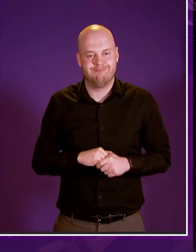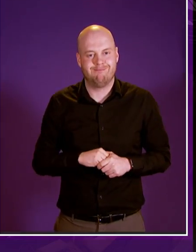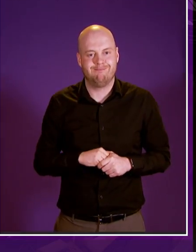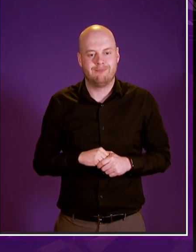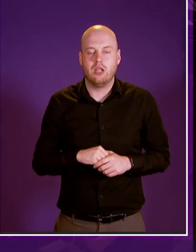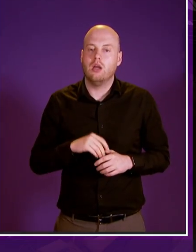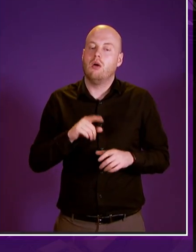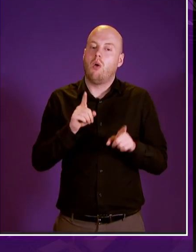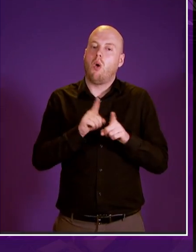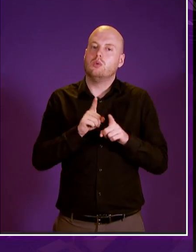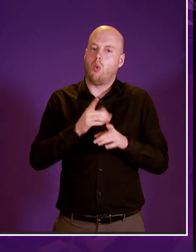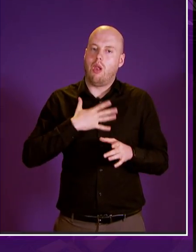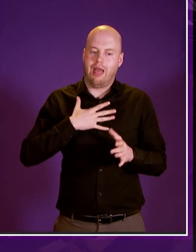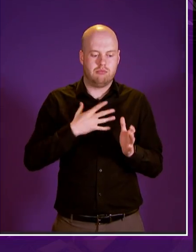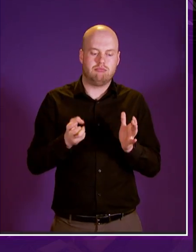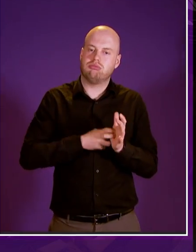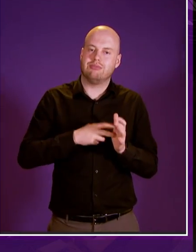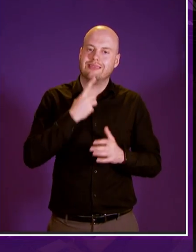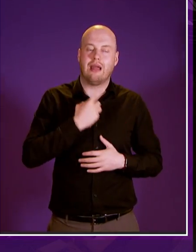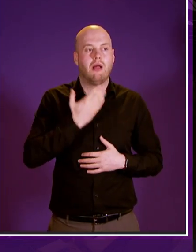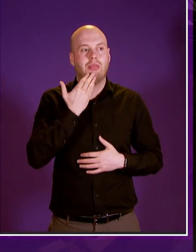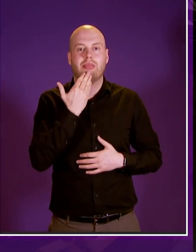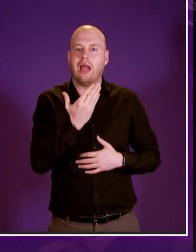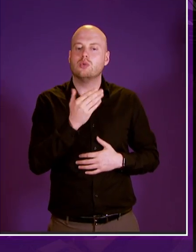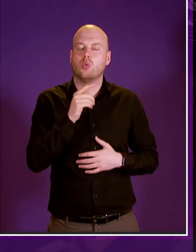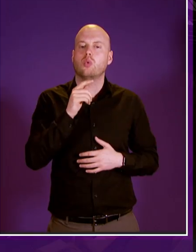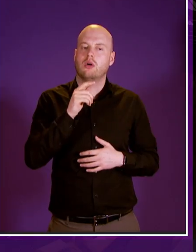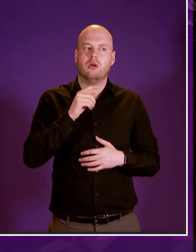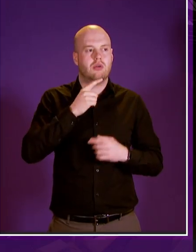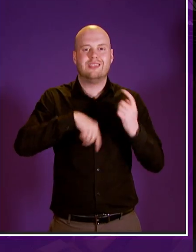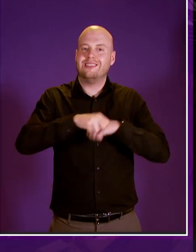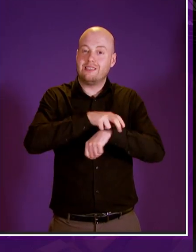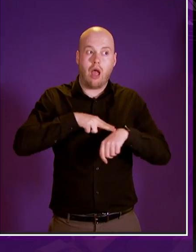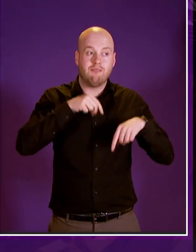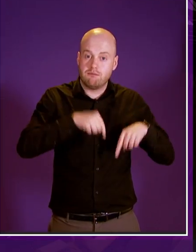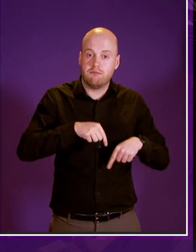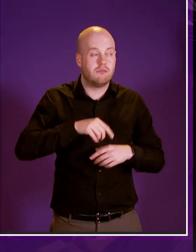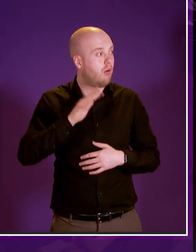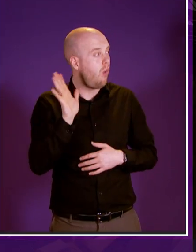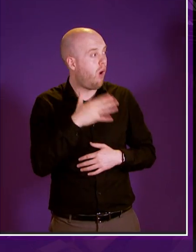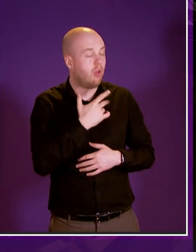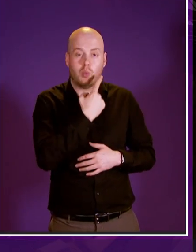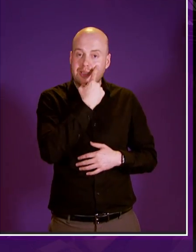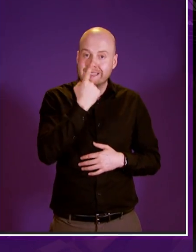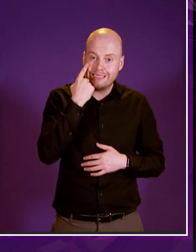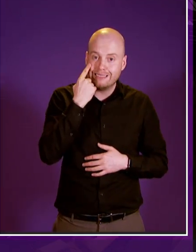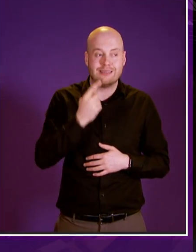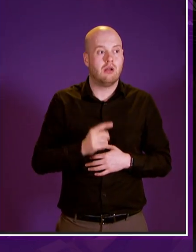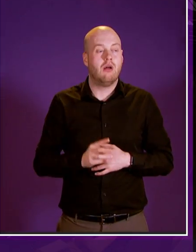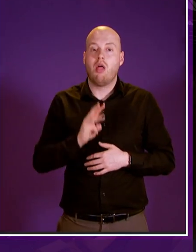like to put on record my thanks to the clerks all of the witnesses third sector organizations